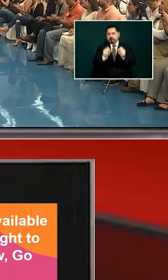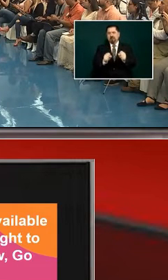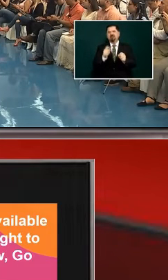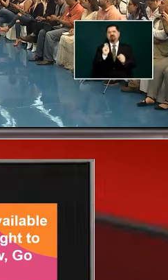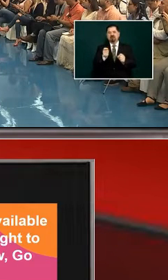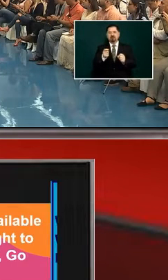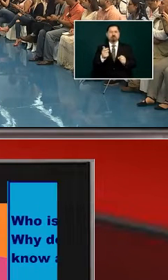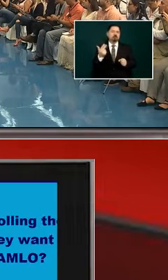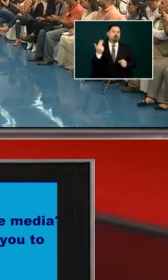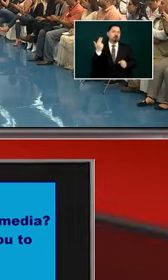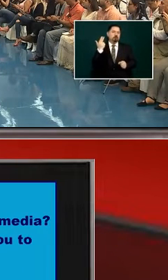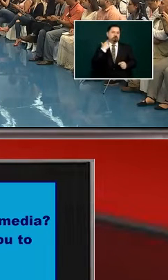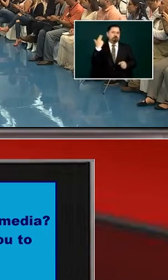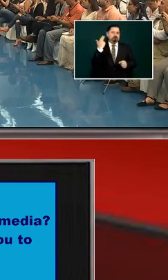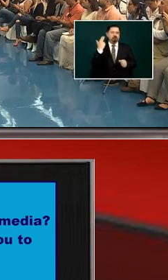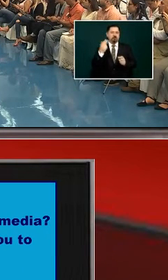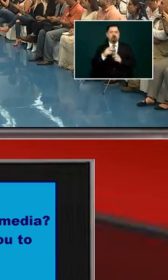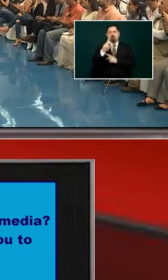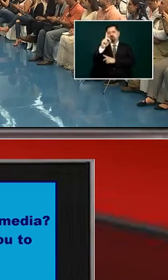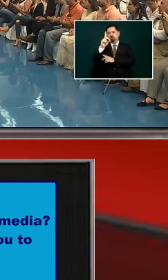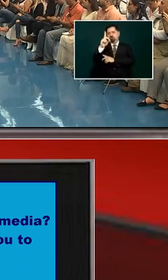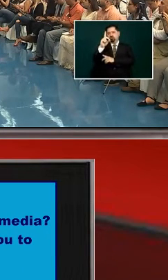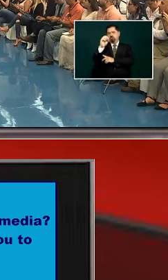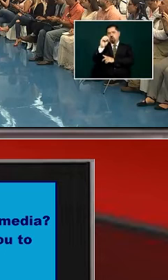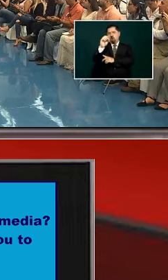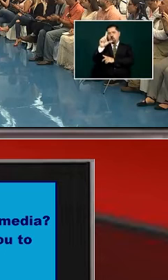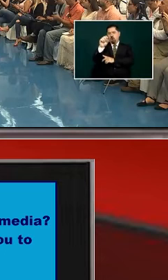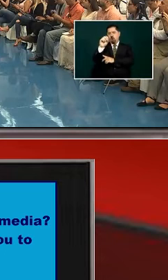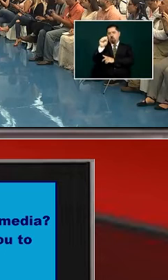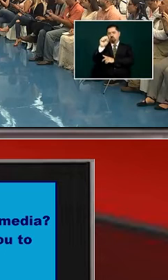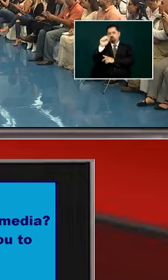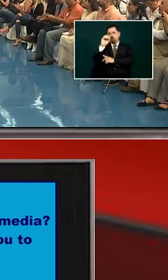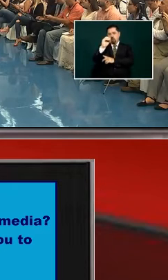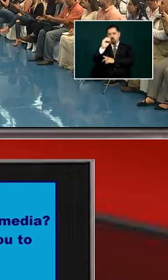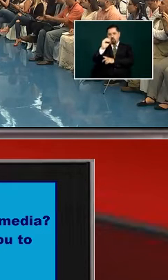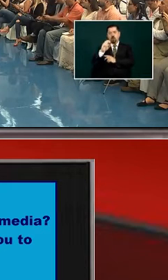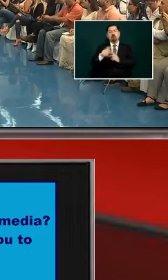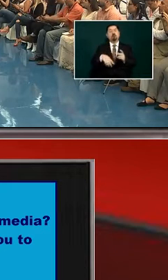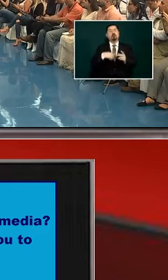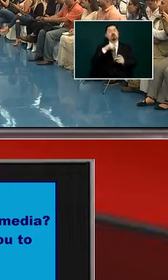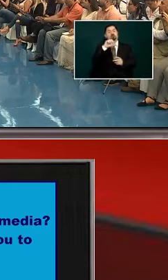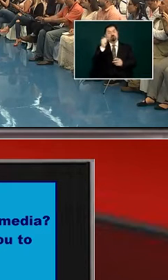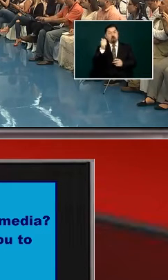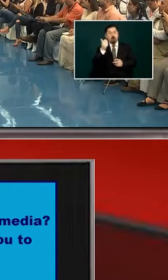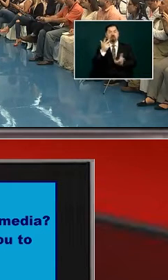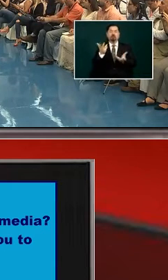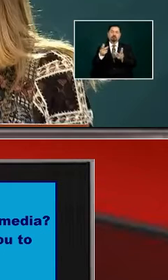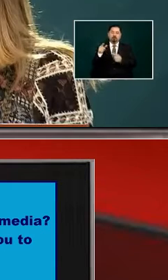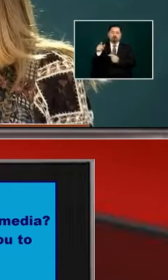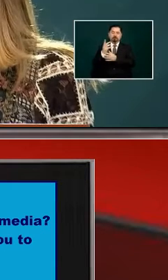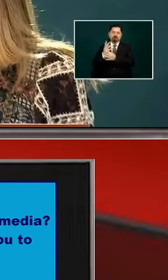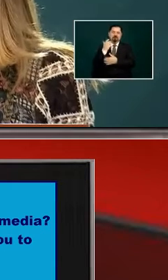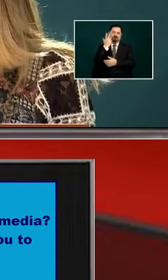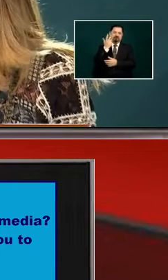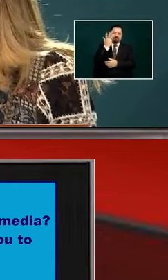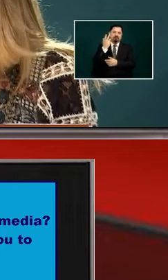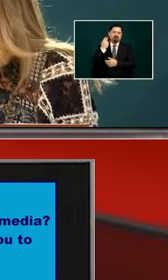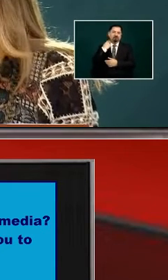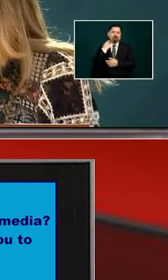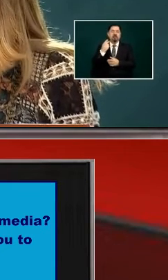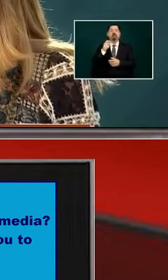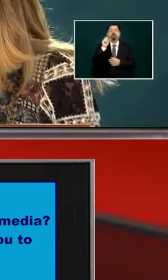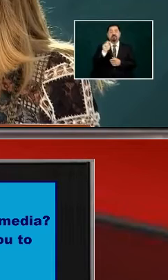something that we're we're below the media of the safety